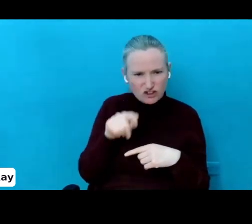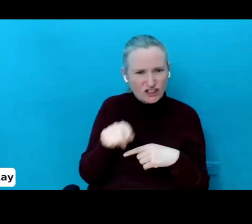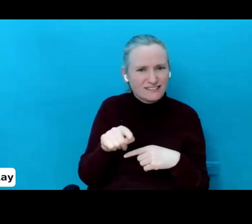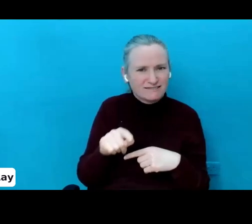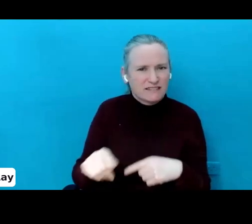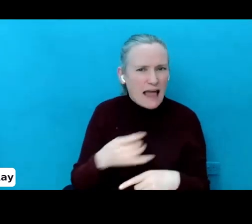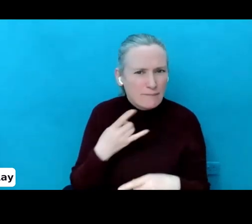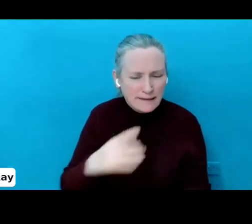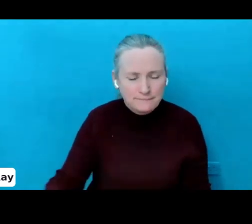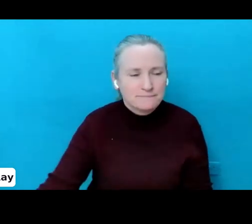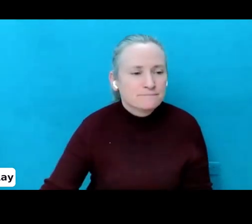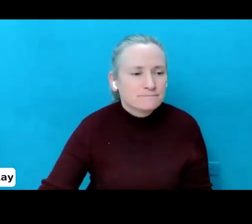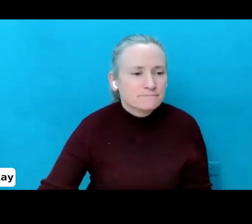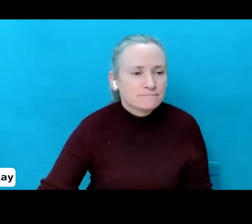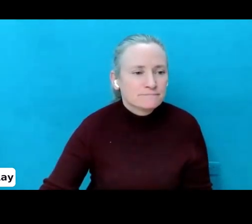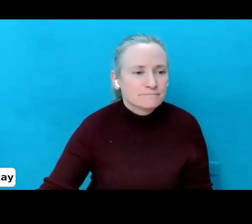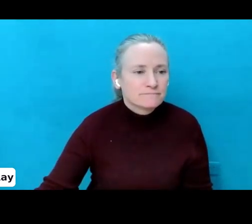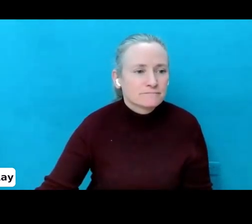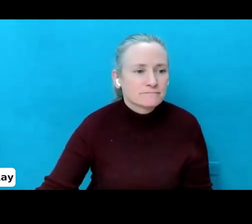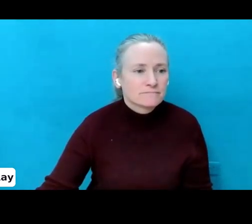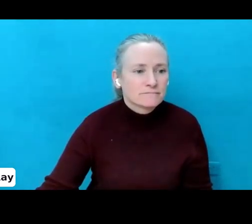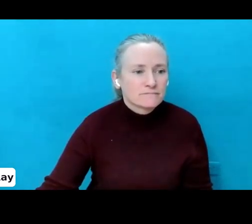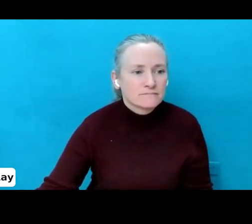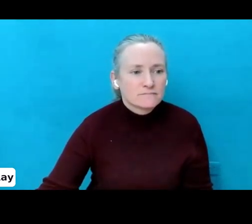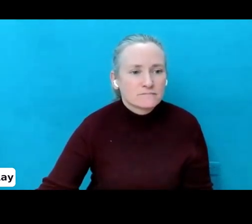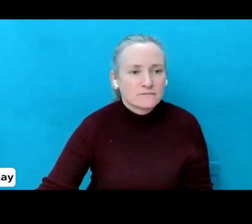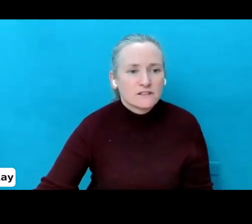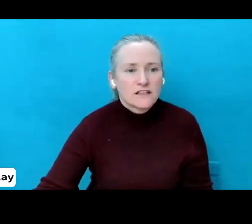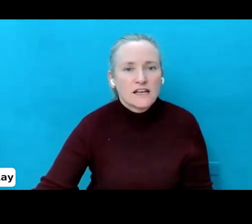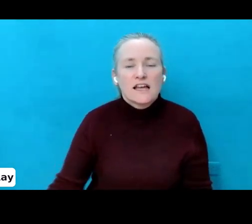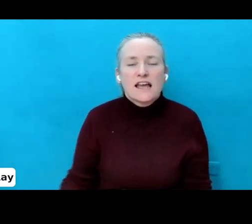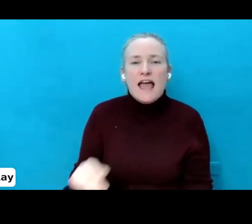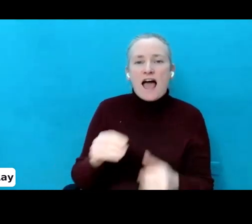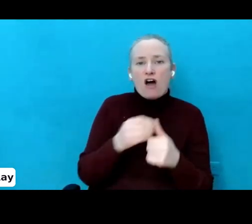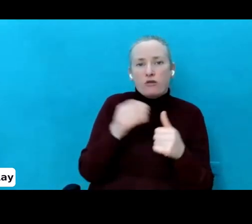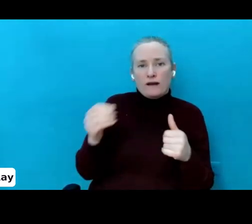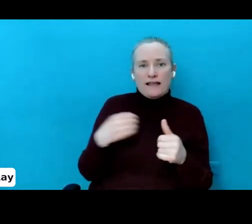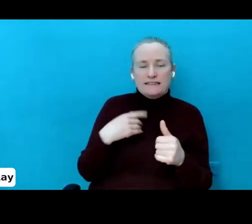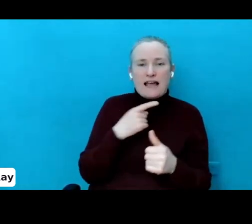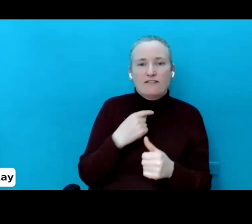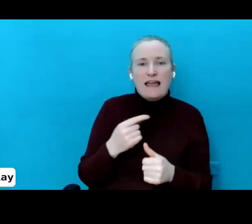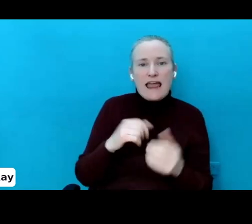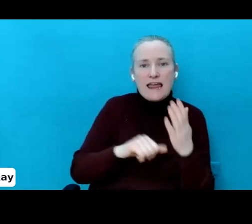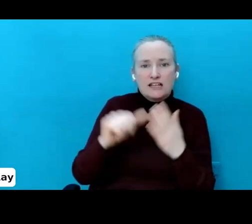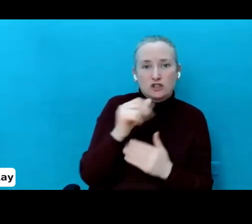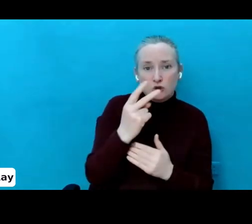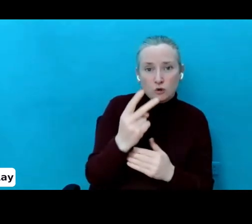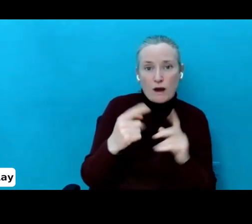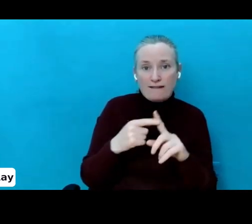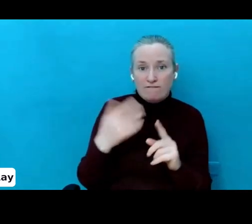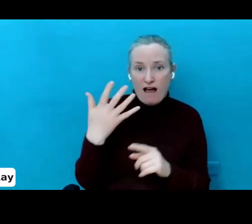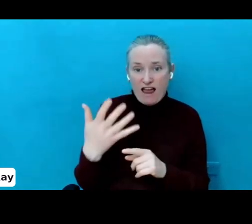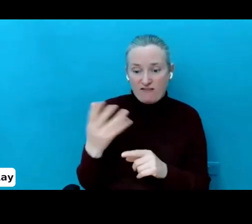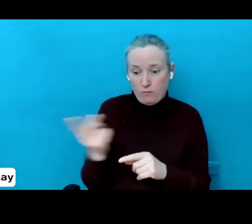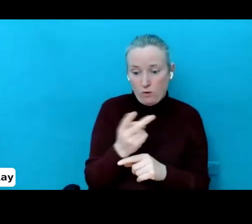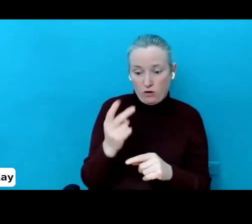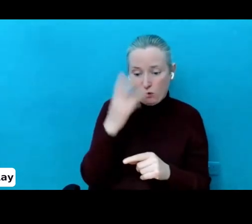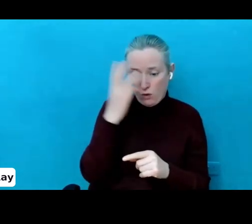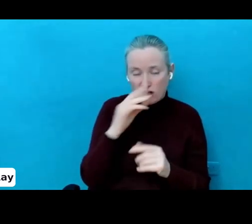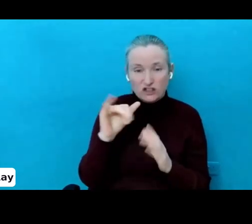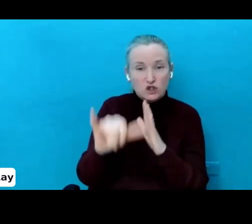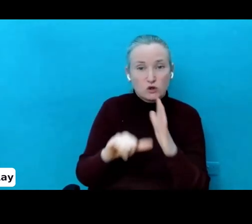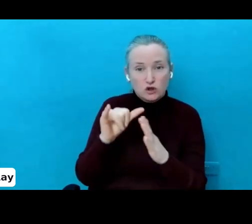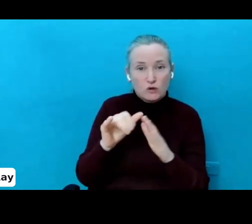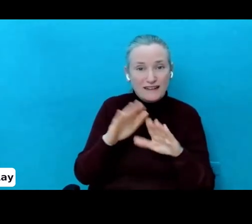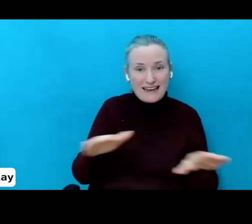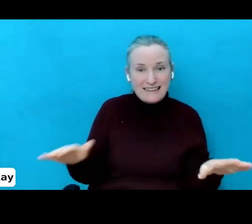me find another one. I have a two and a five year old from Jennifer. I have a two and a five year old who both watch YouTube kids. I've set up accounts at age